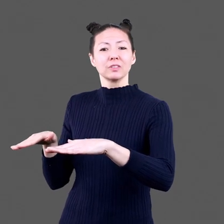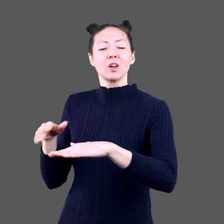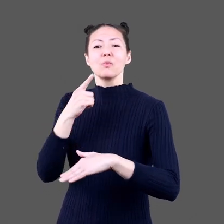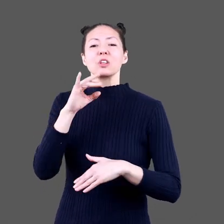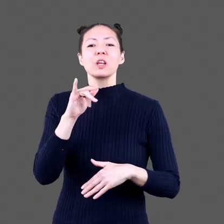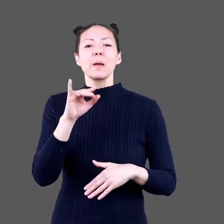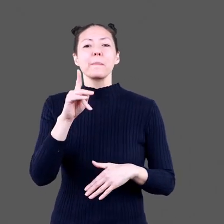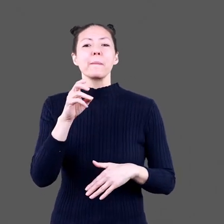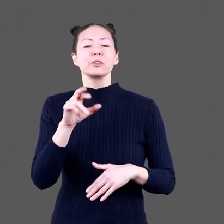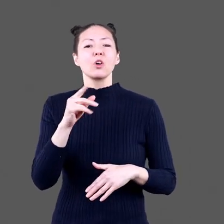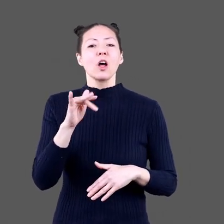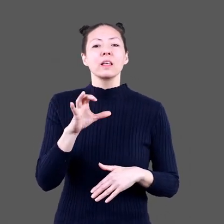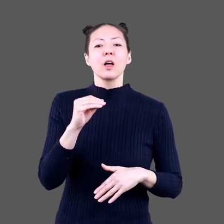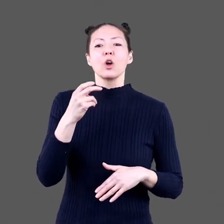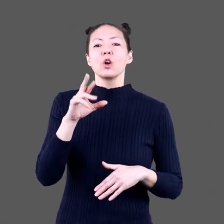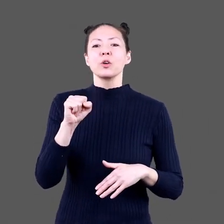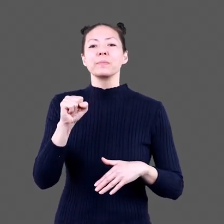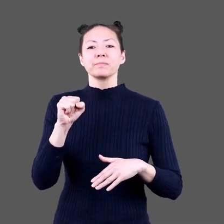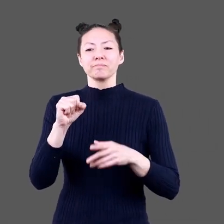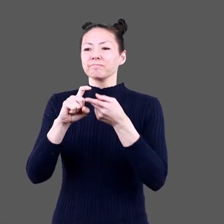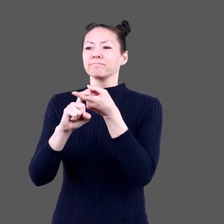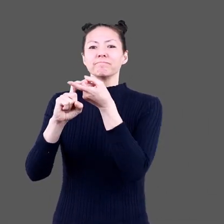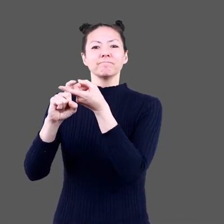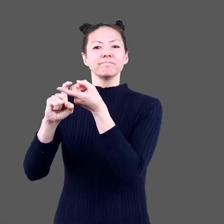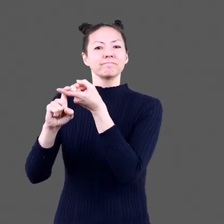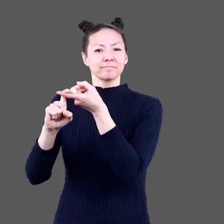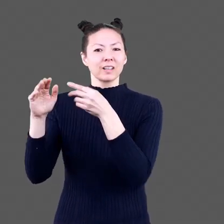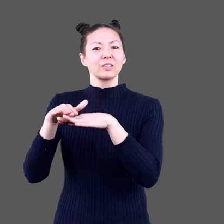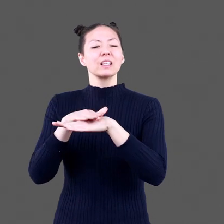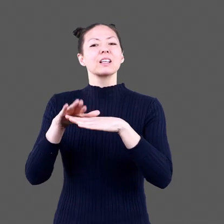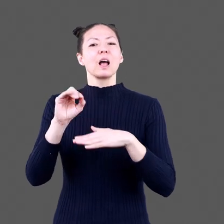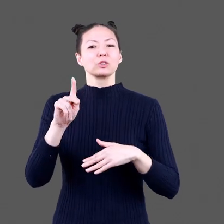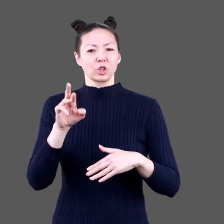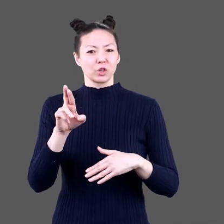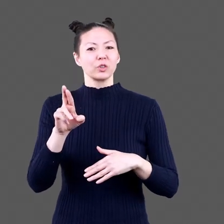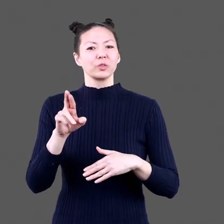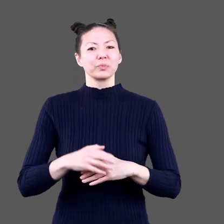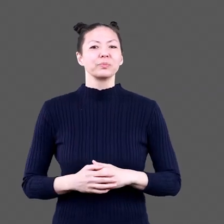Red chili peppers, garlic, and herbs hang on strings over the counter